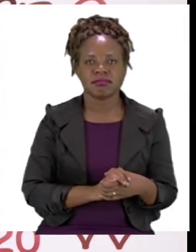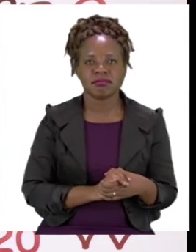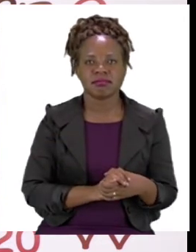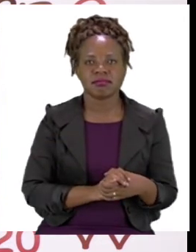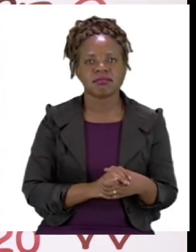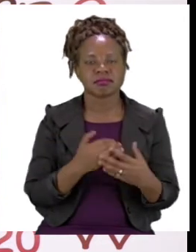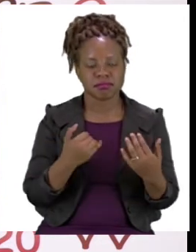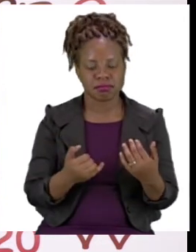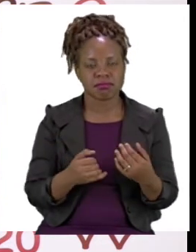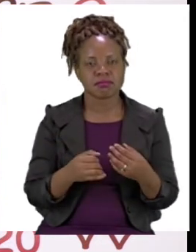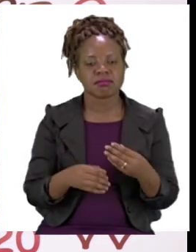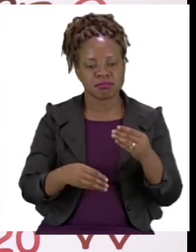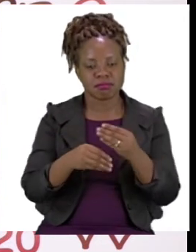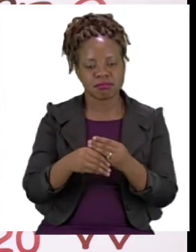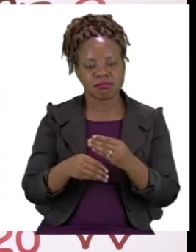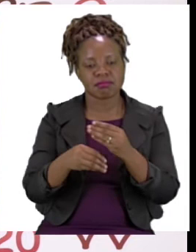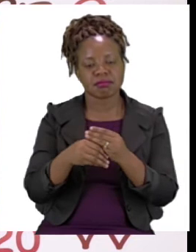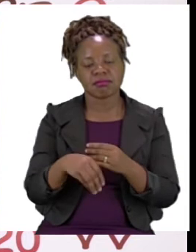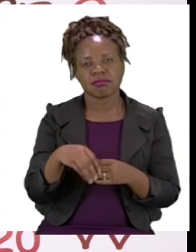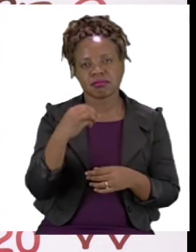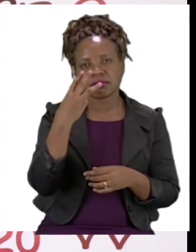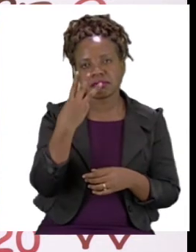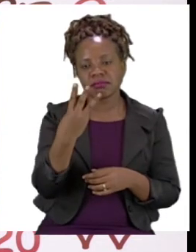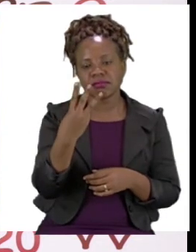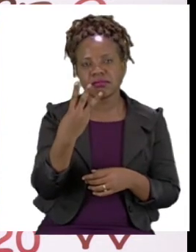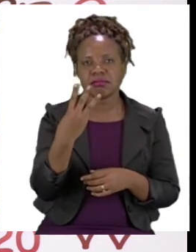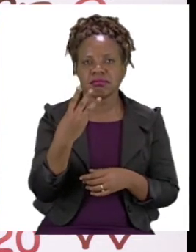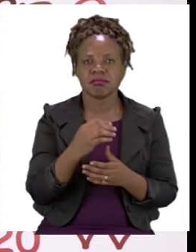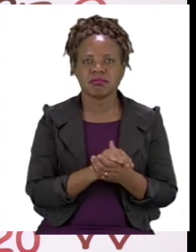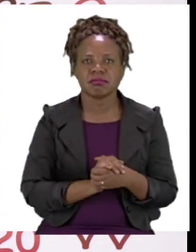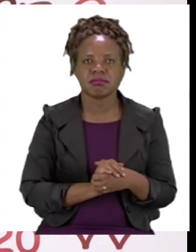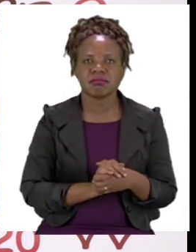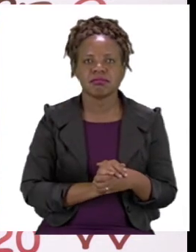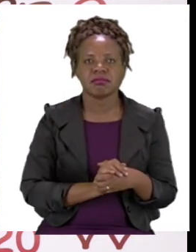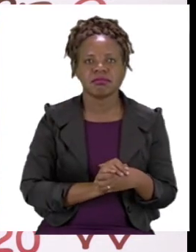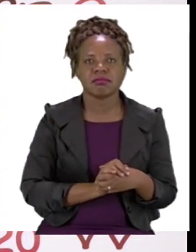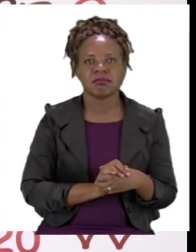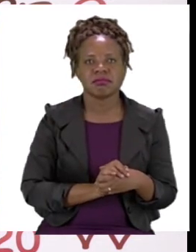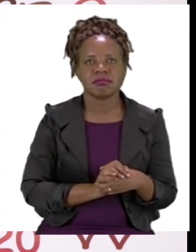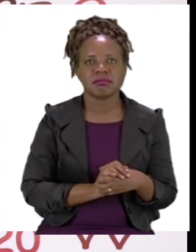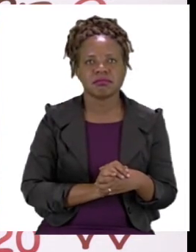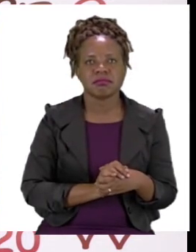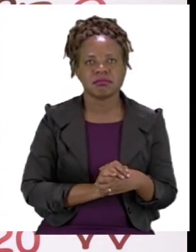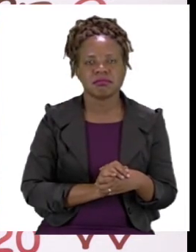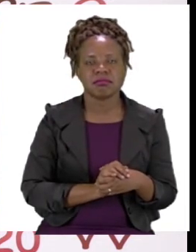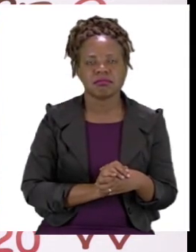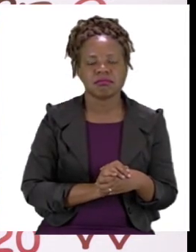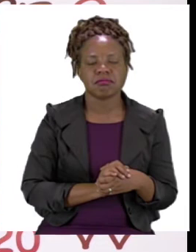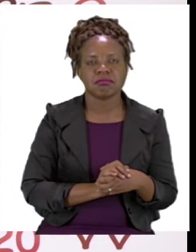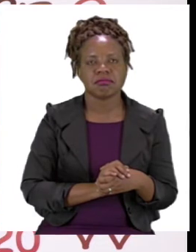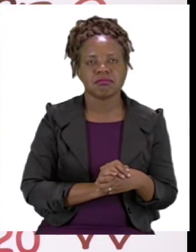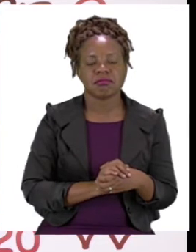3's. So that means I am going to add another bottle top. Counting by 3's. They have given us the first 2